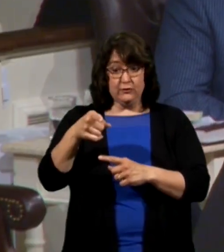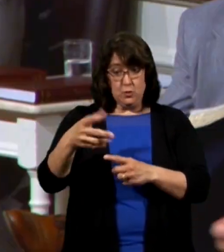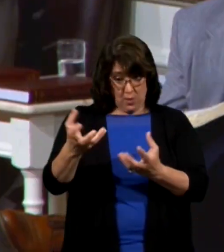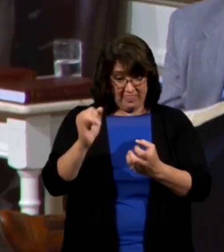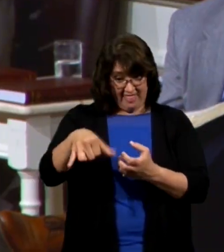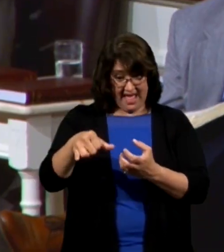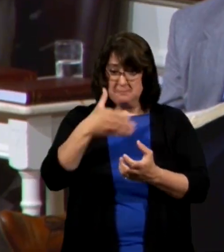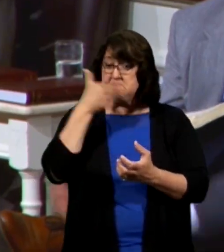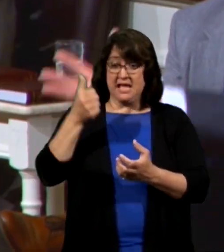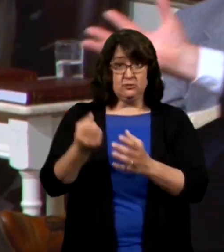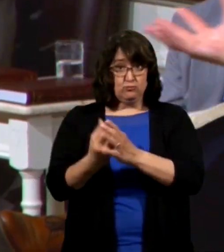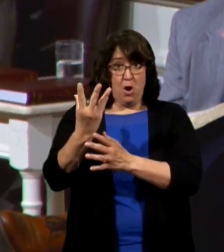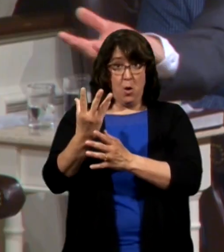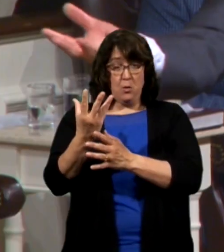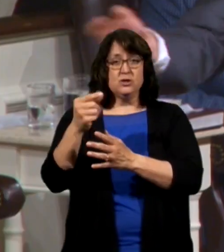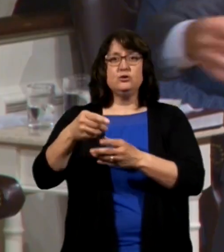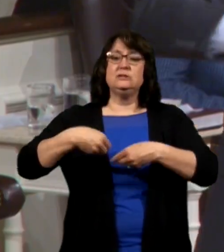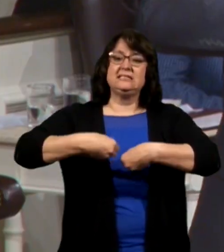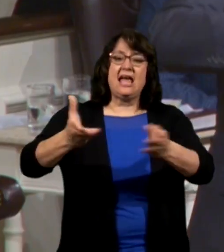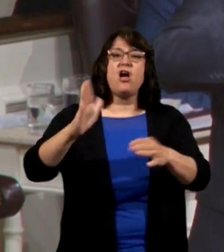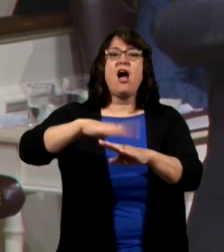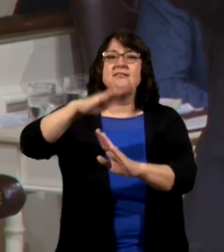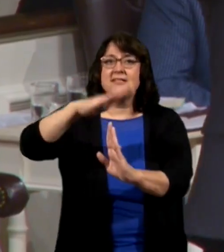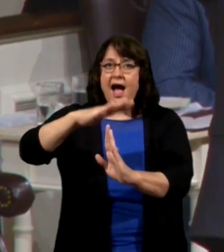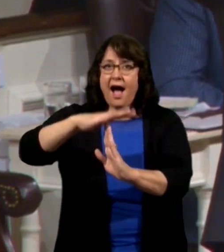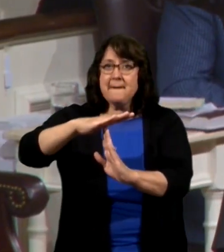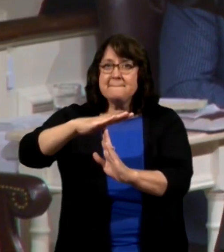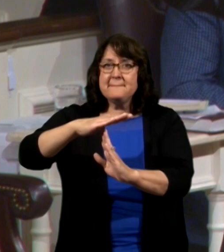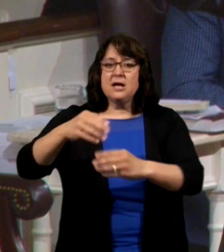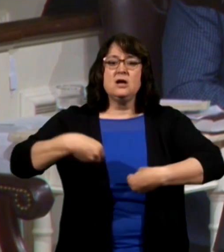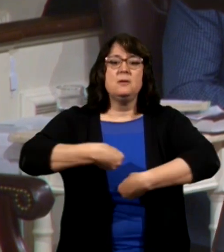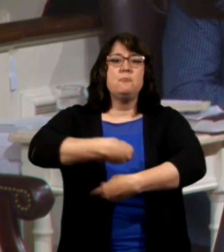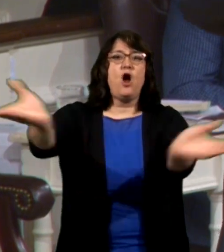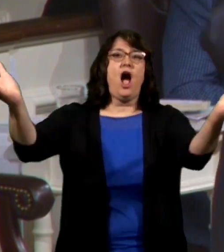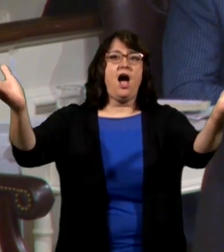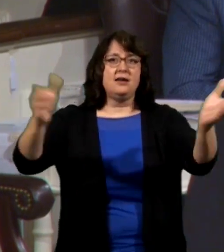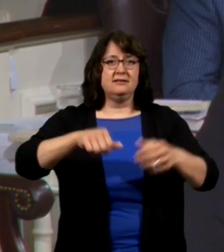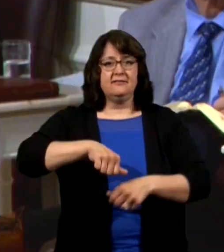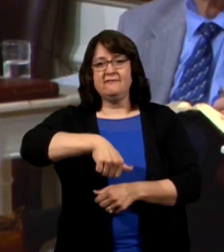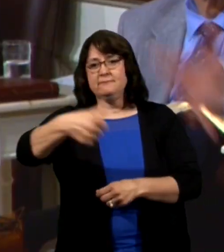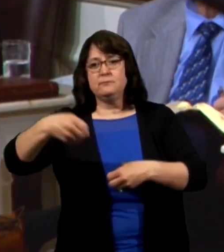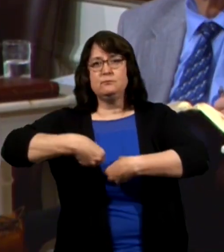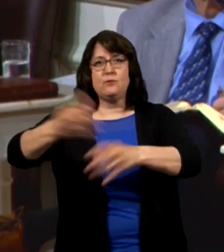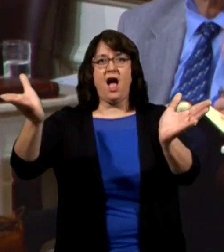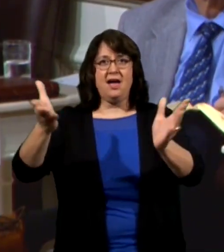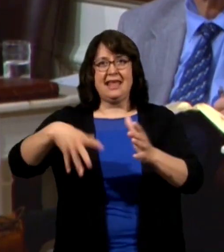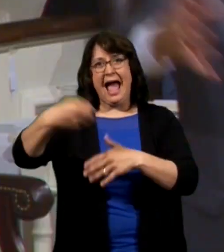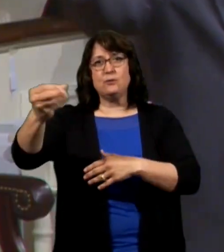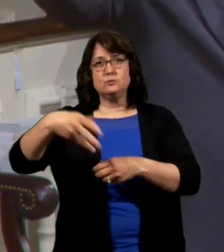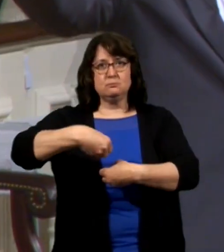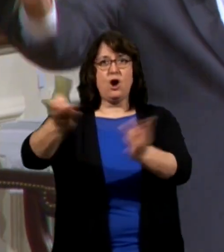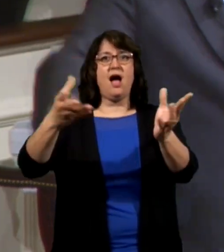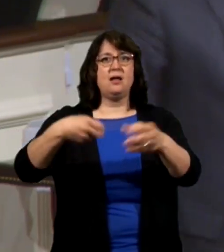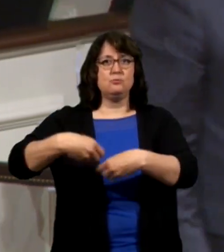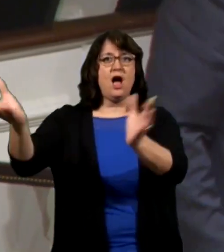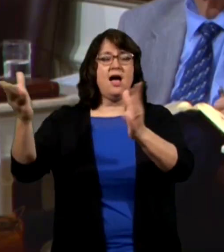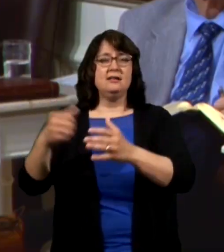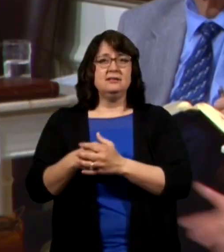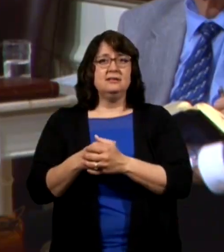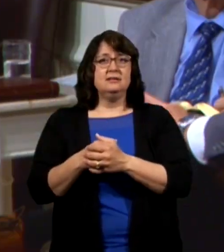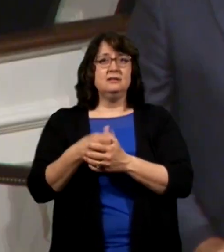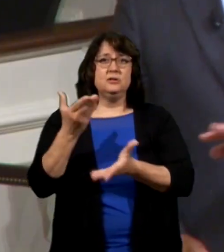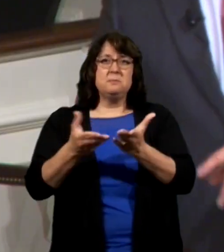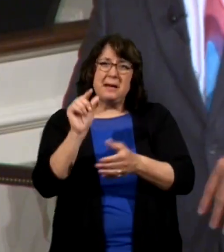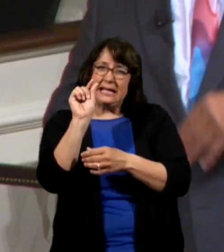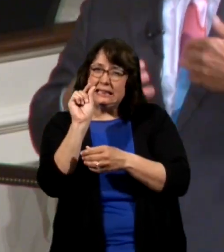chance to grow you scatter them on top you cast abroad you just and you might